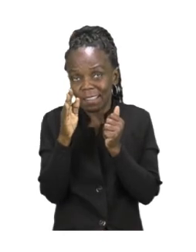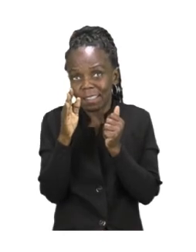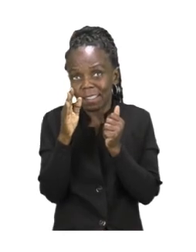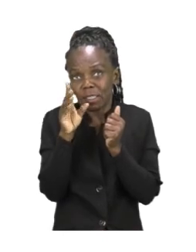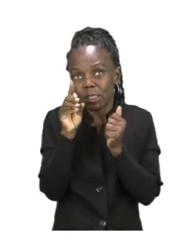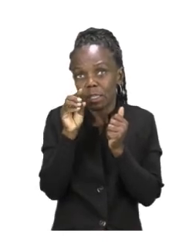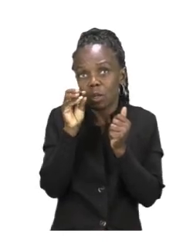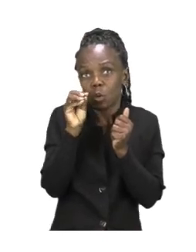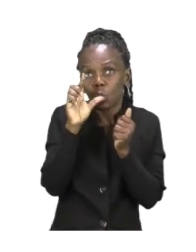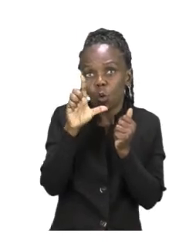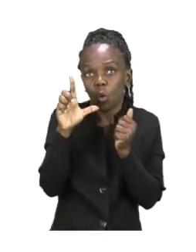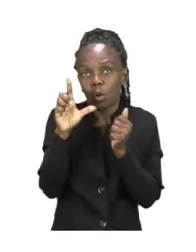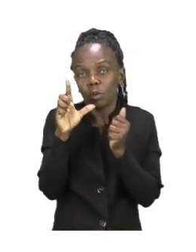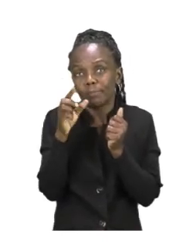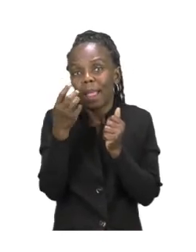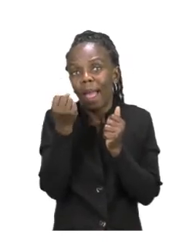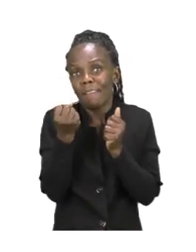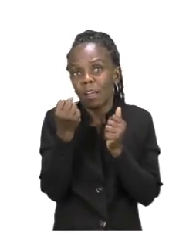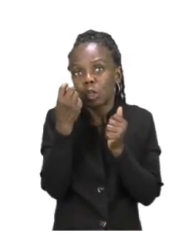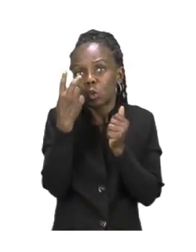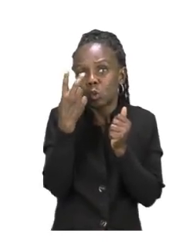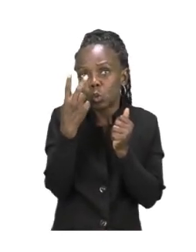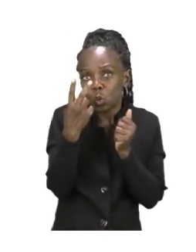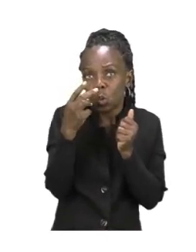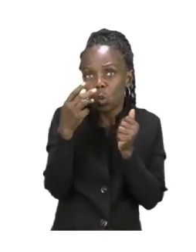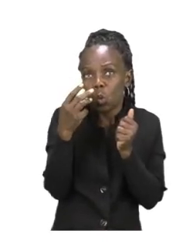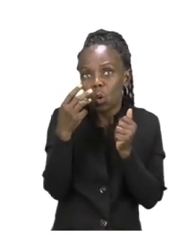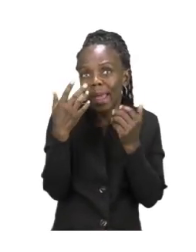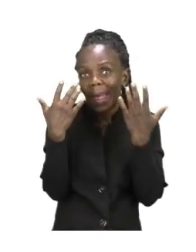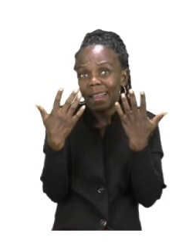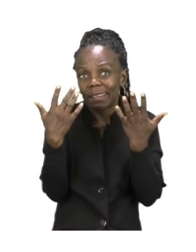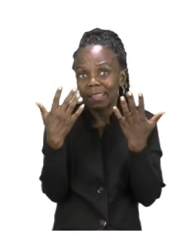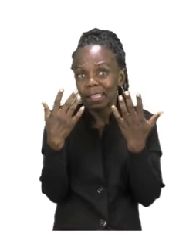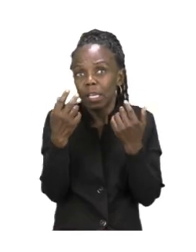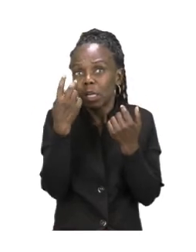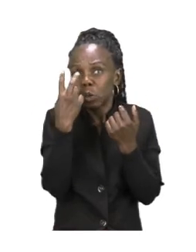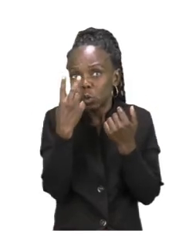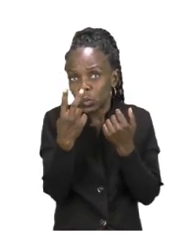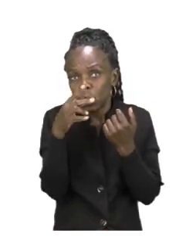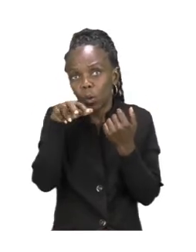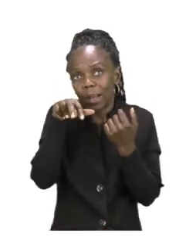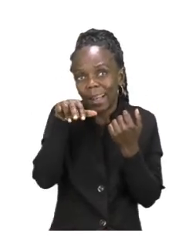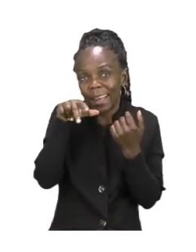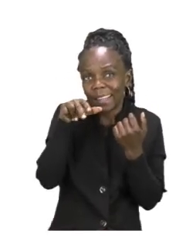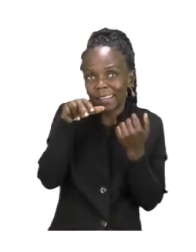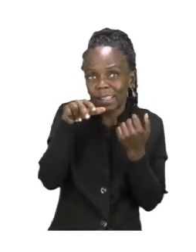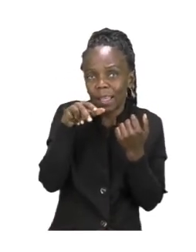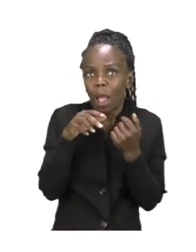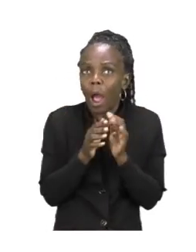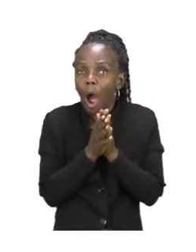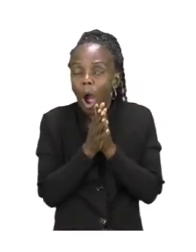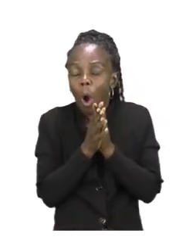hands, two legs, but she is missing her head.